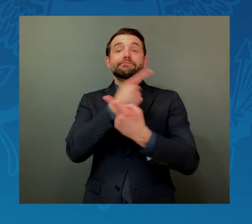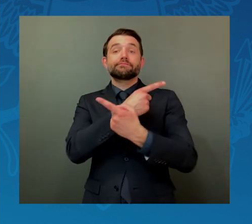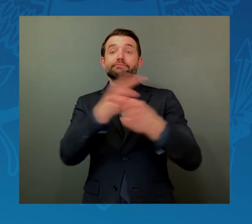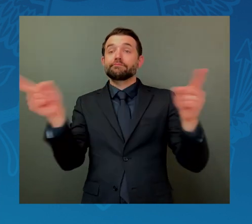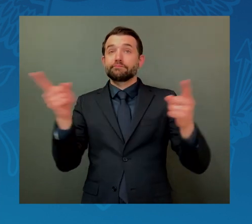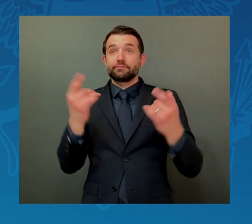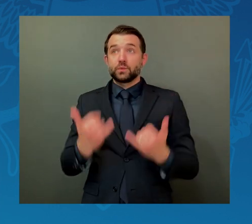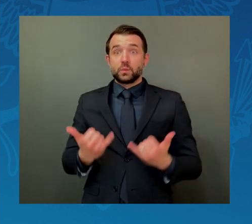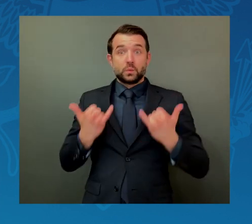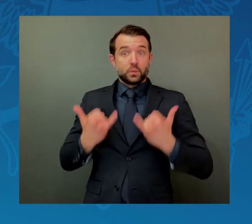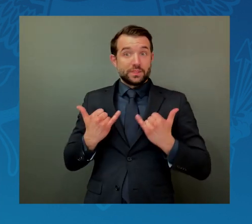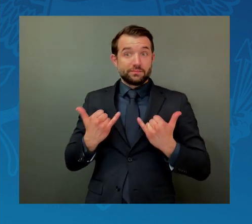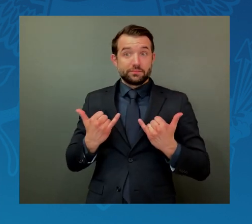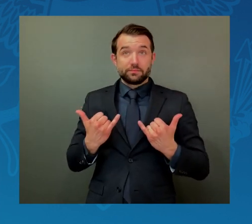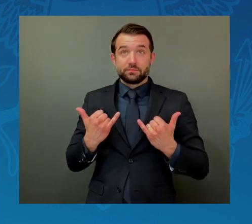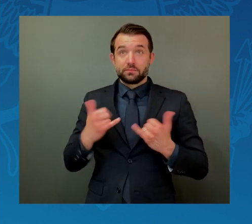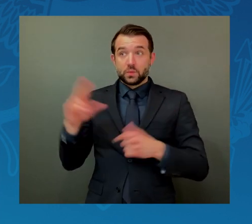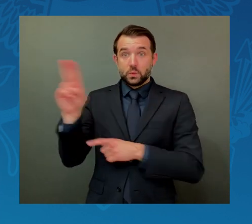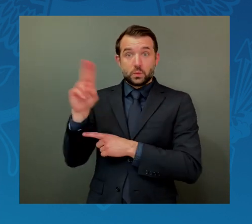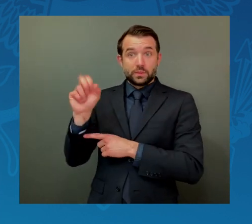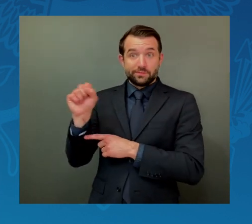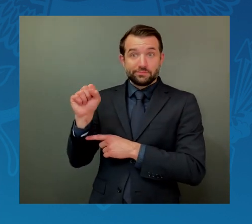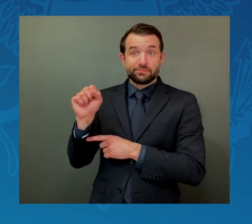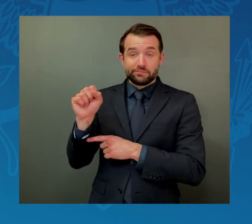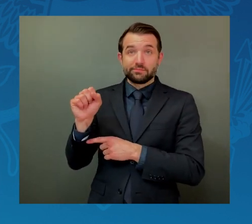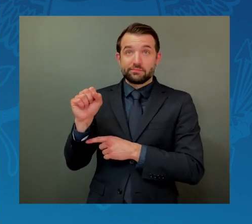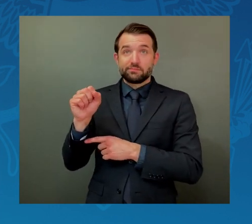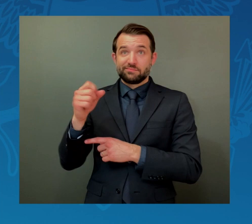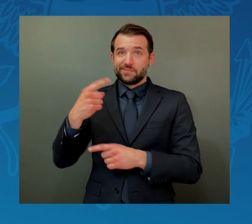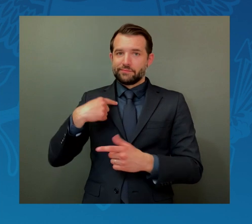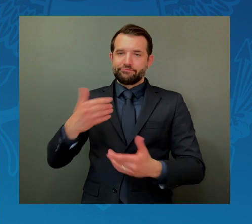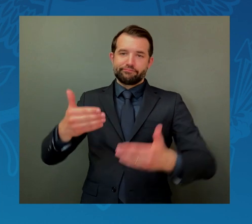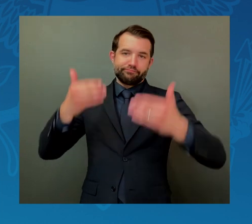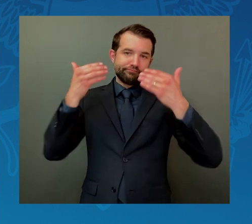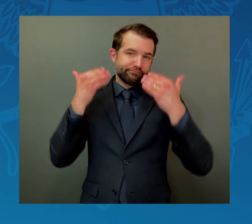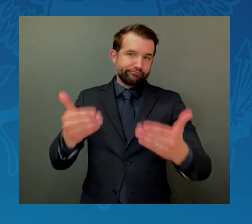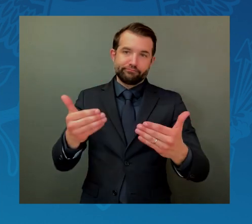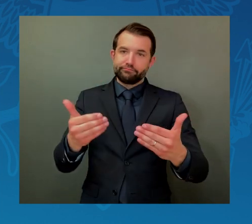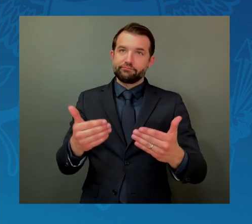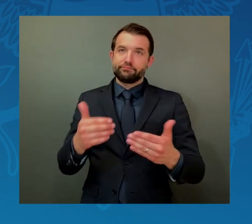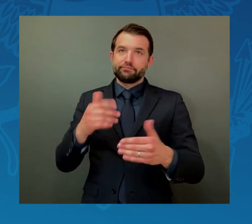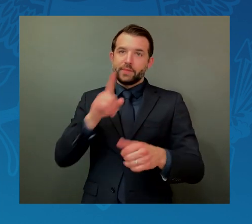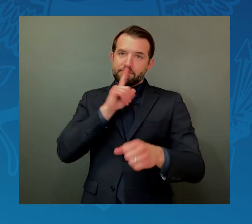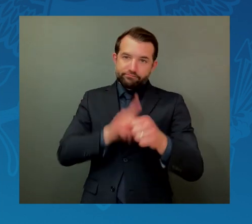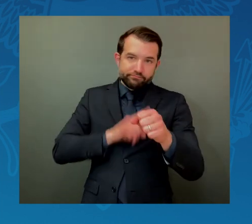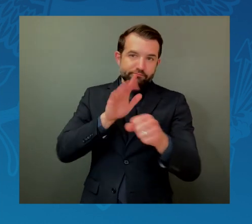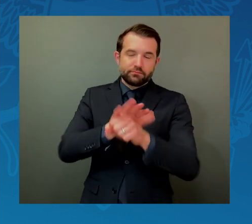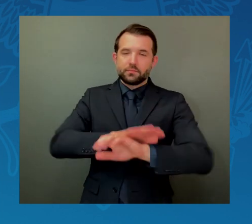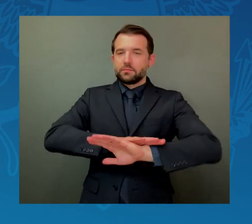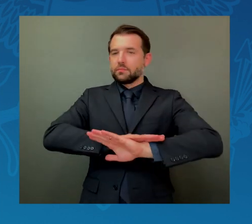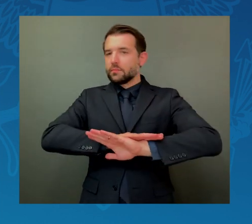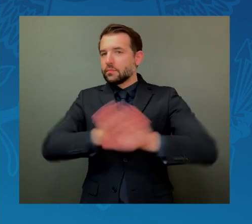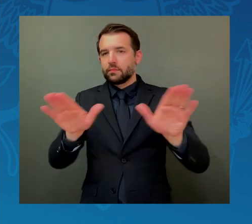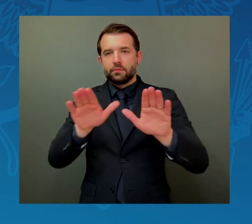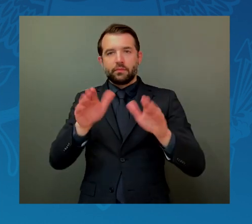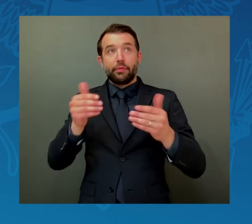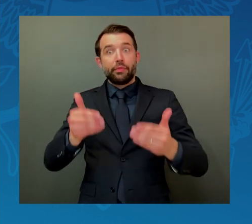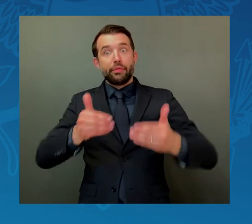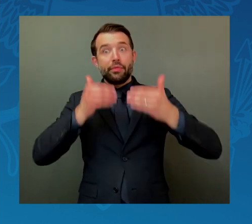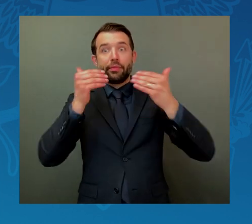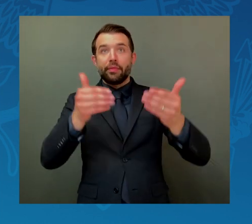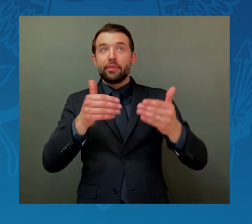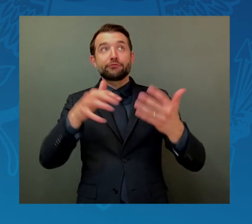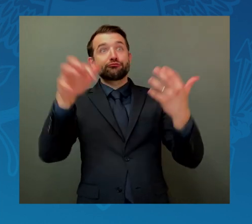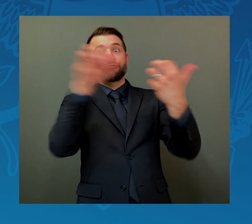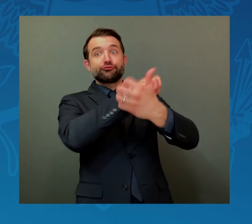commits not to conduct destructive direct ascent